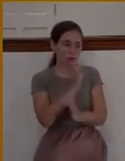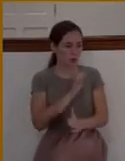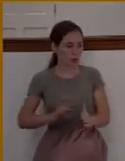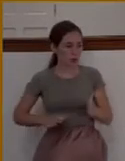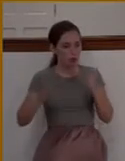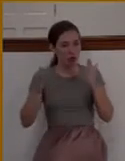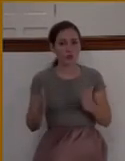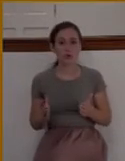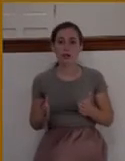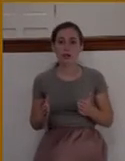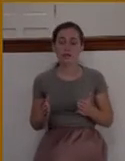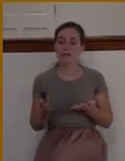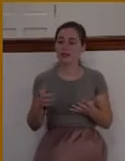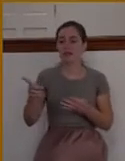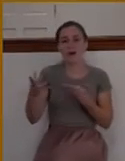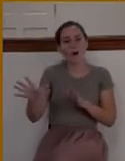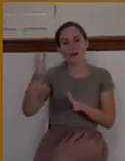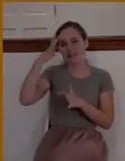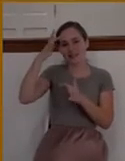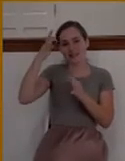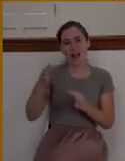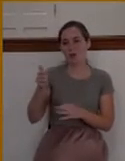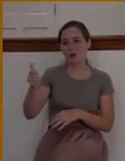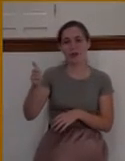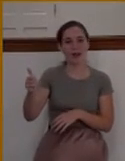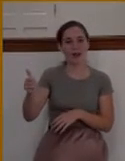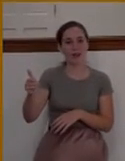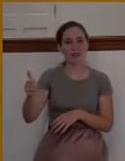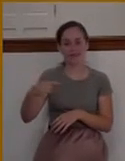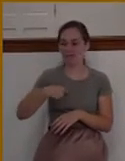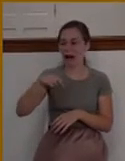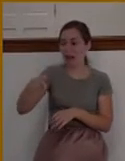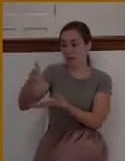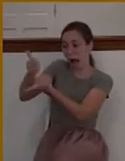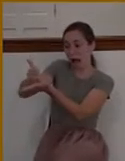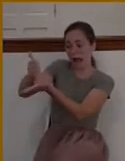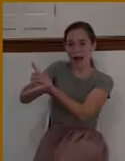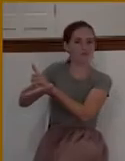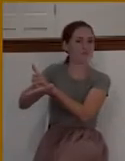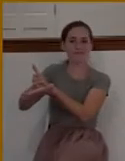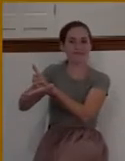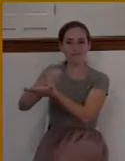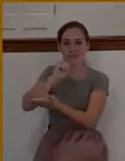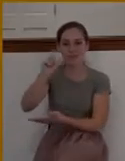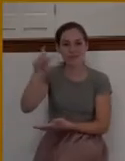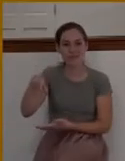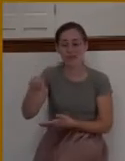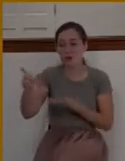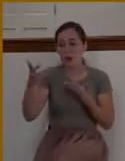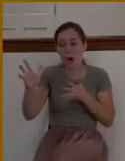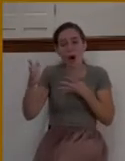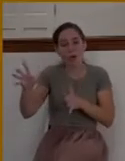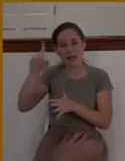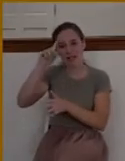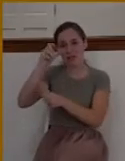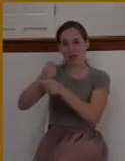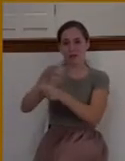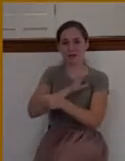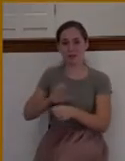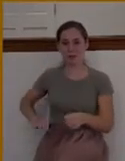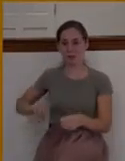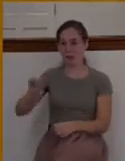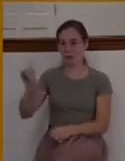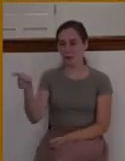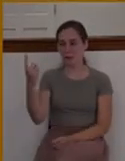left for me to do. She had already made that decision. She was already trusting in Christ alone. She was already mourning. Remember what